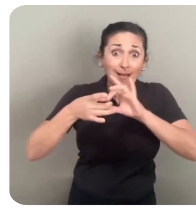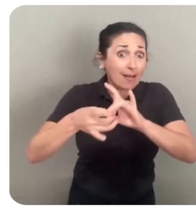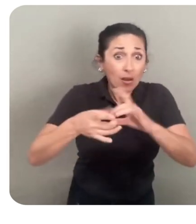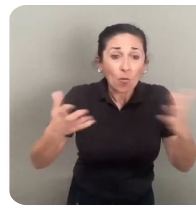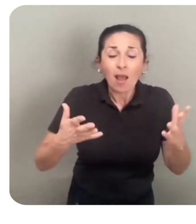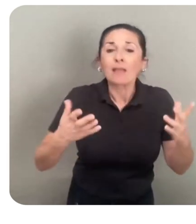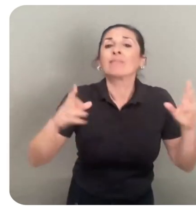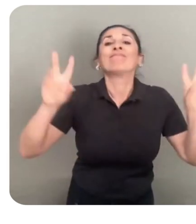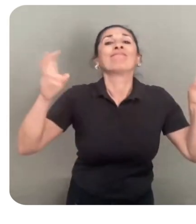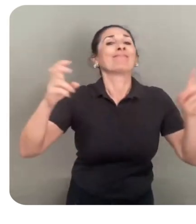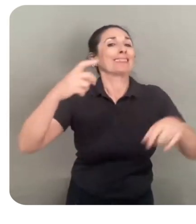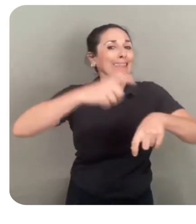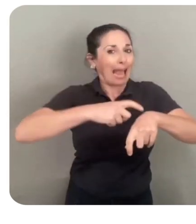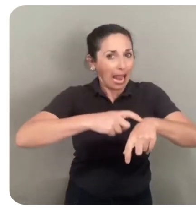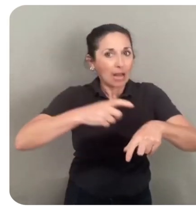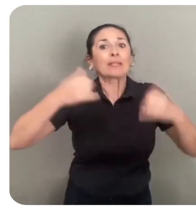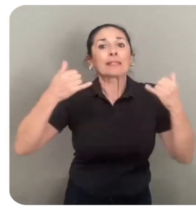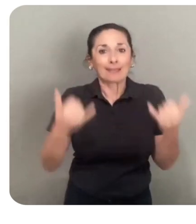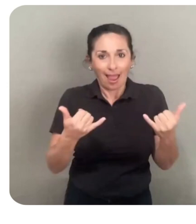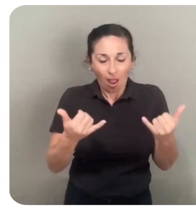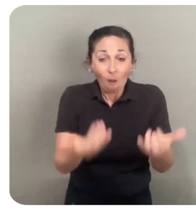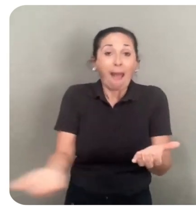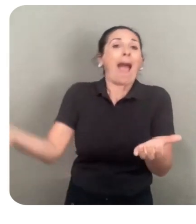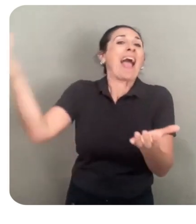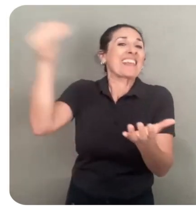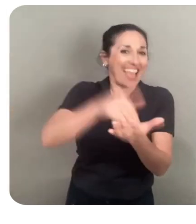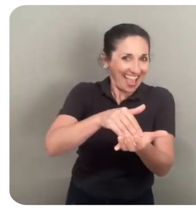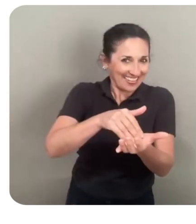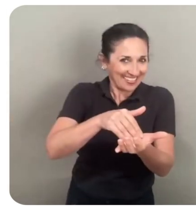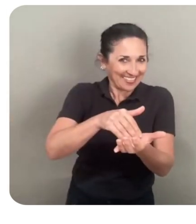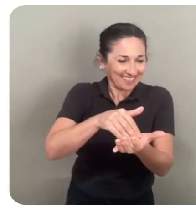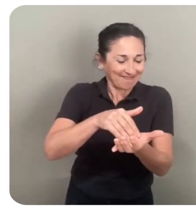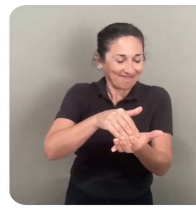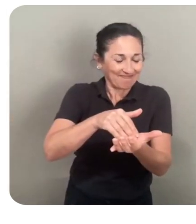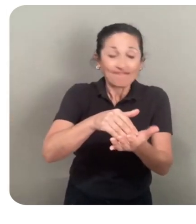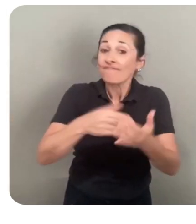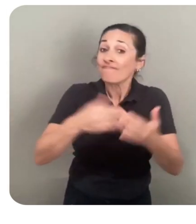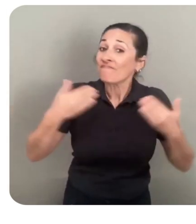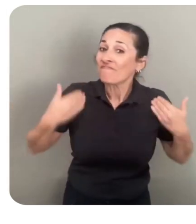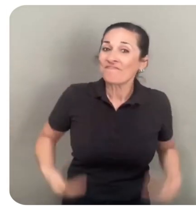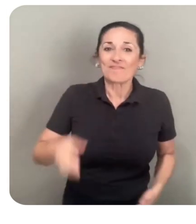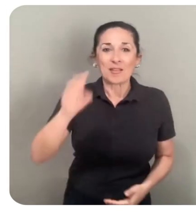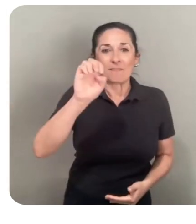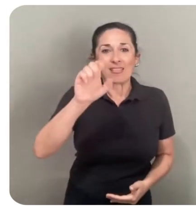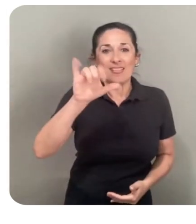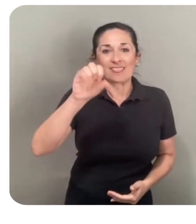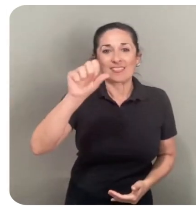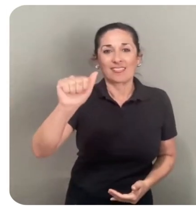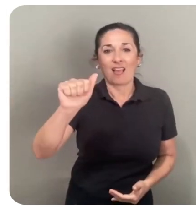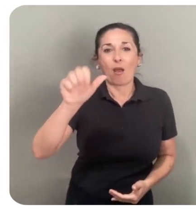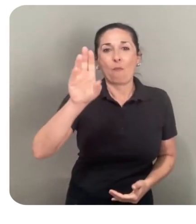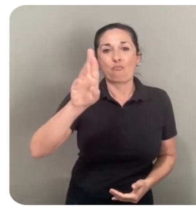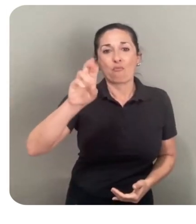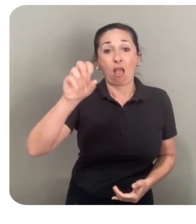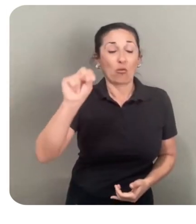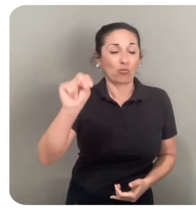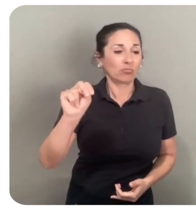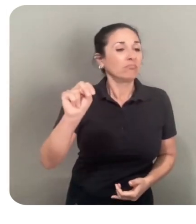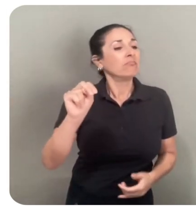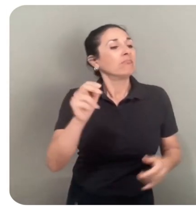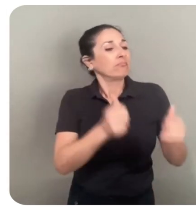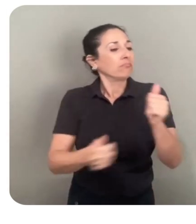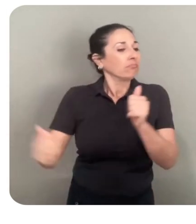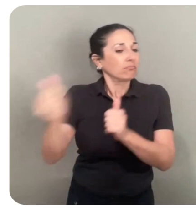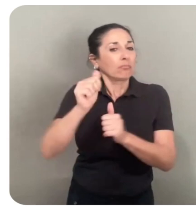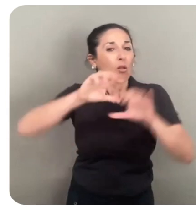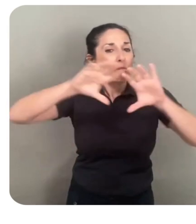time is now, again. I'm Melissa Brown, the Head of Global Developer Relations at